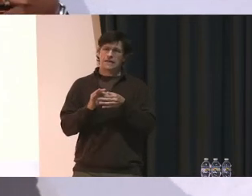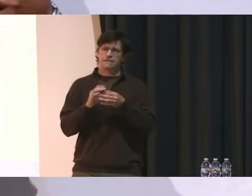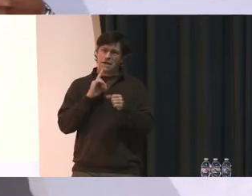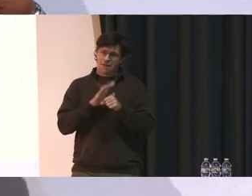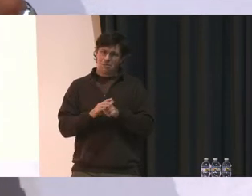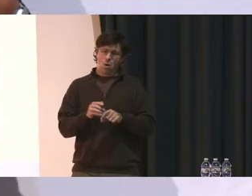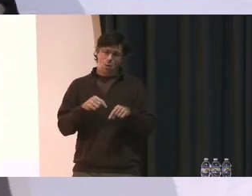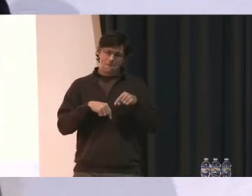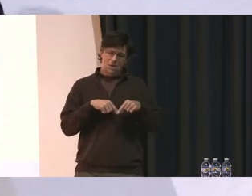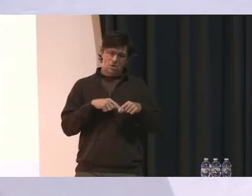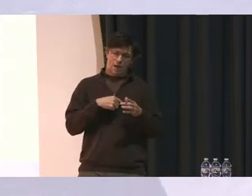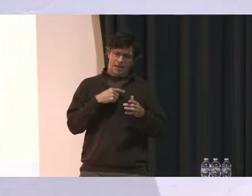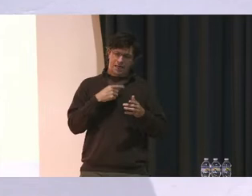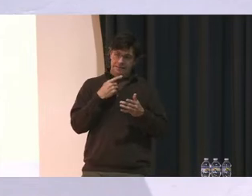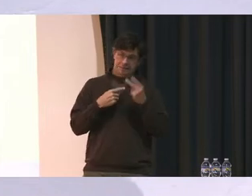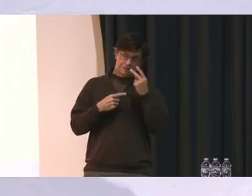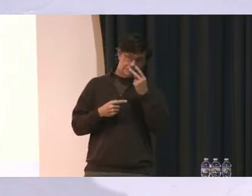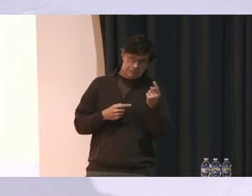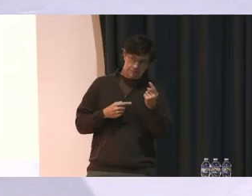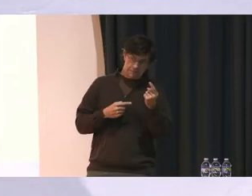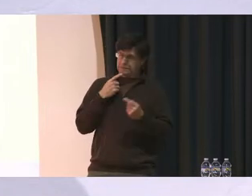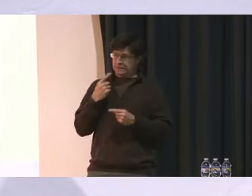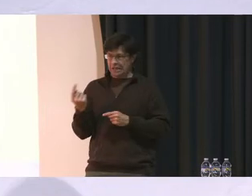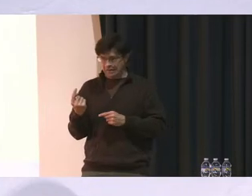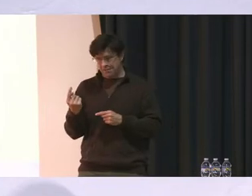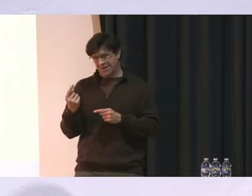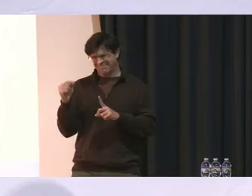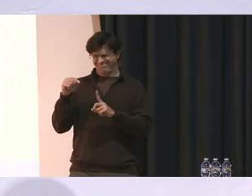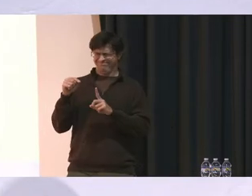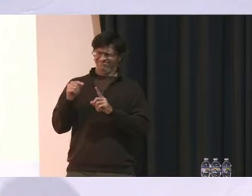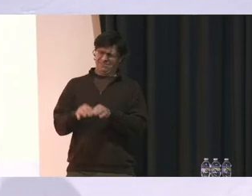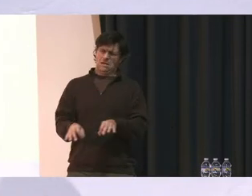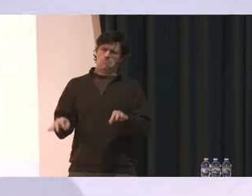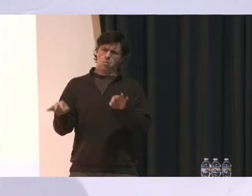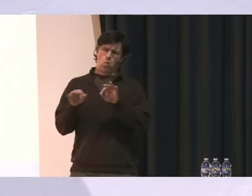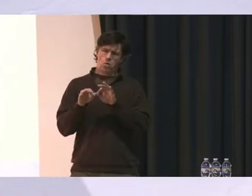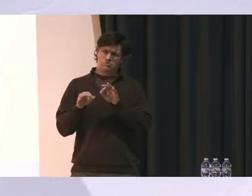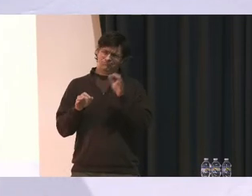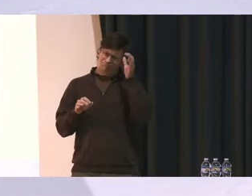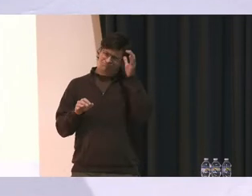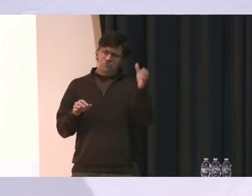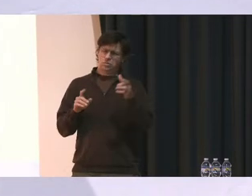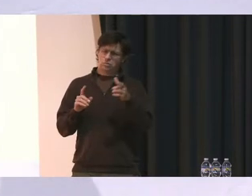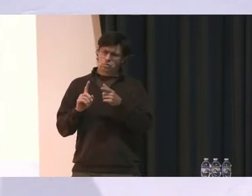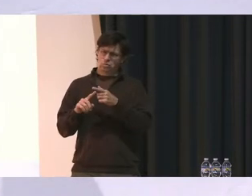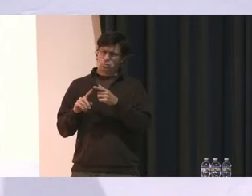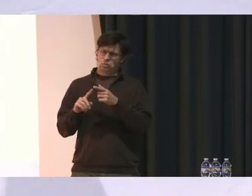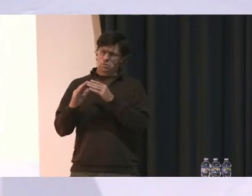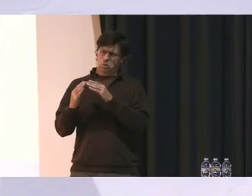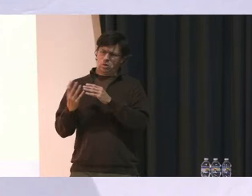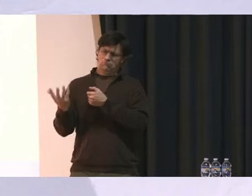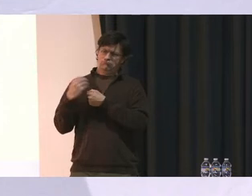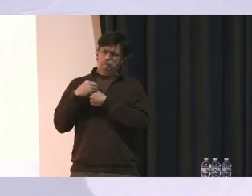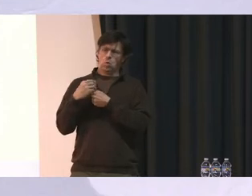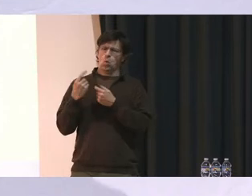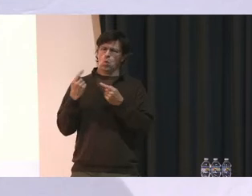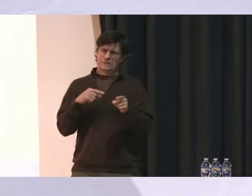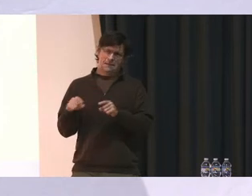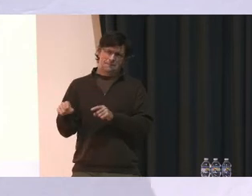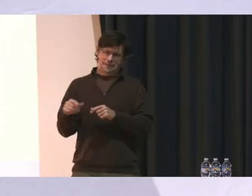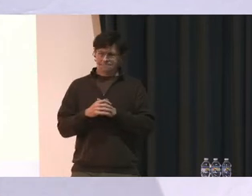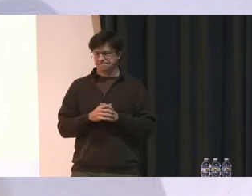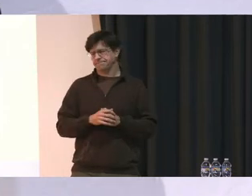what I said. See something, say something. It's important for the community to be a part of what is happening here.